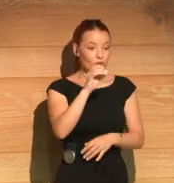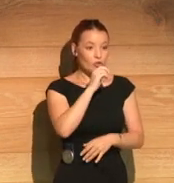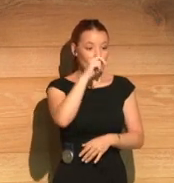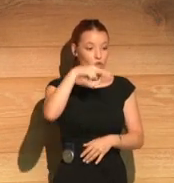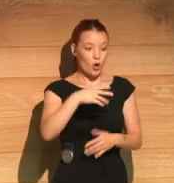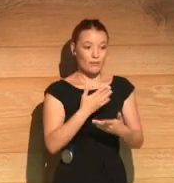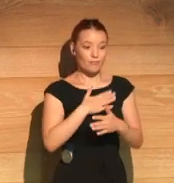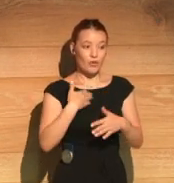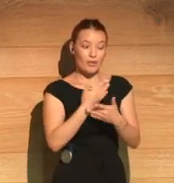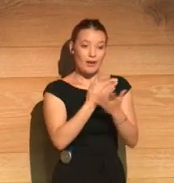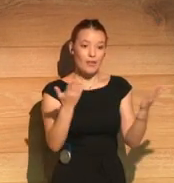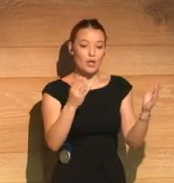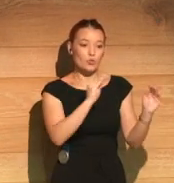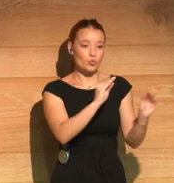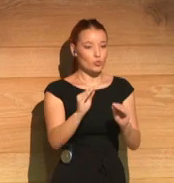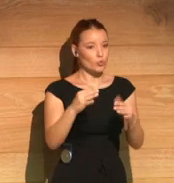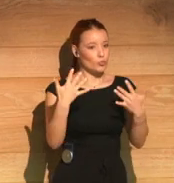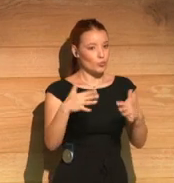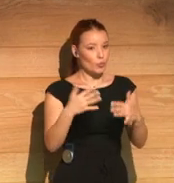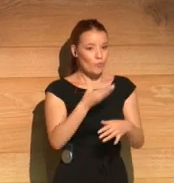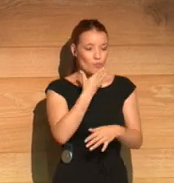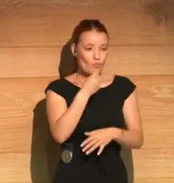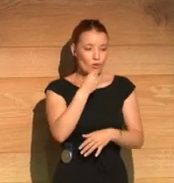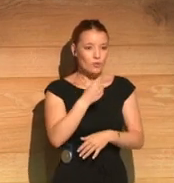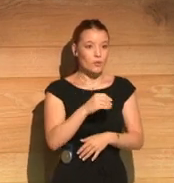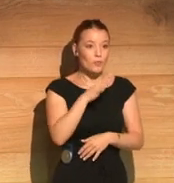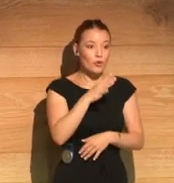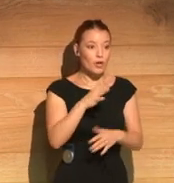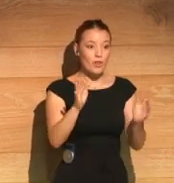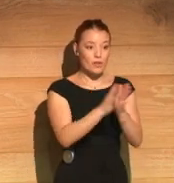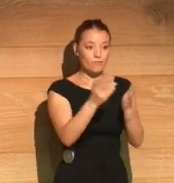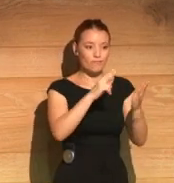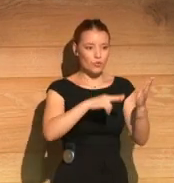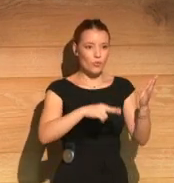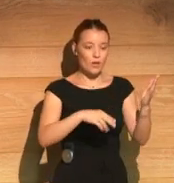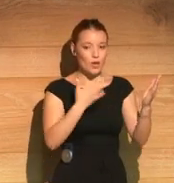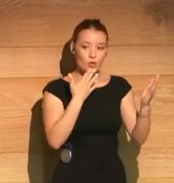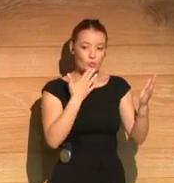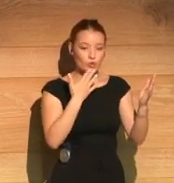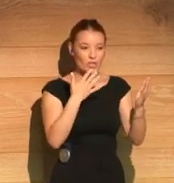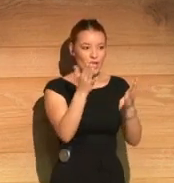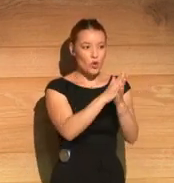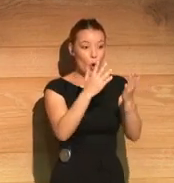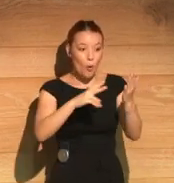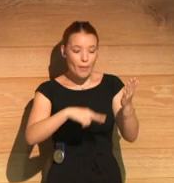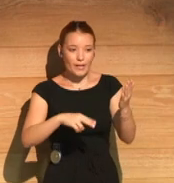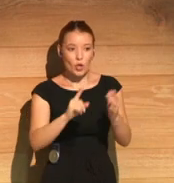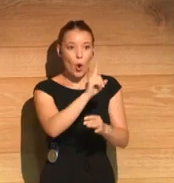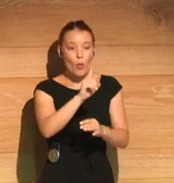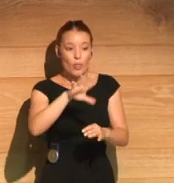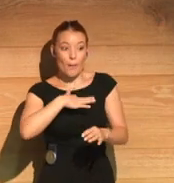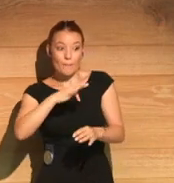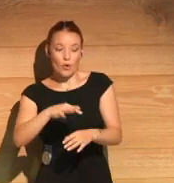narrative generosity of John Royne is wonderful. He wrote a novel in which there would be material for 11 novels.